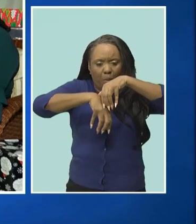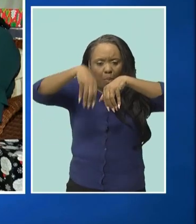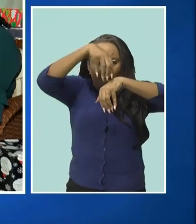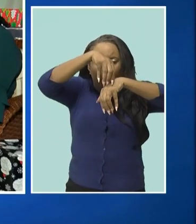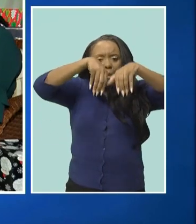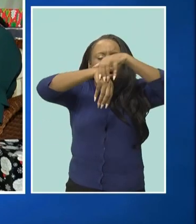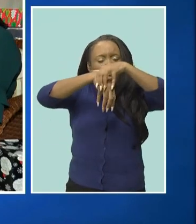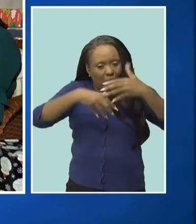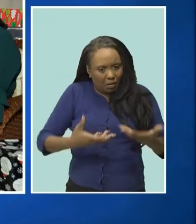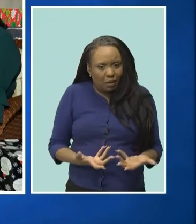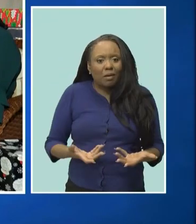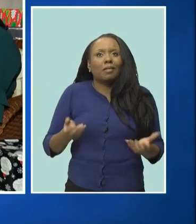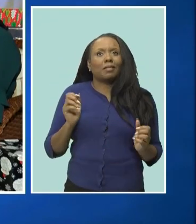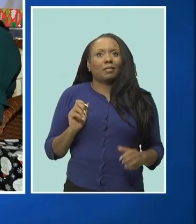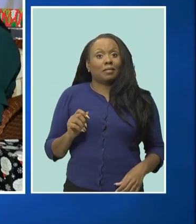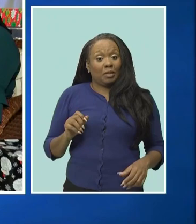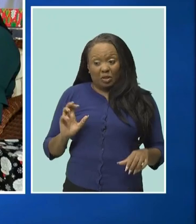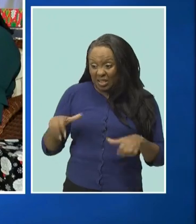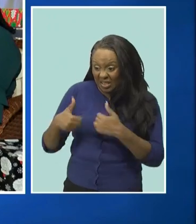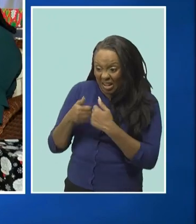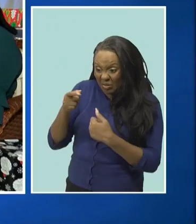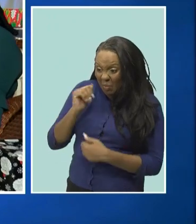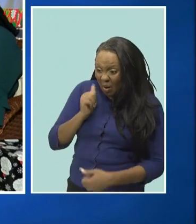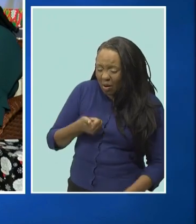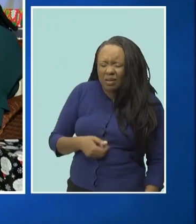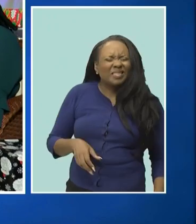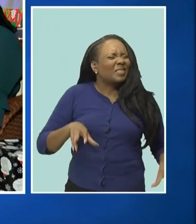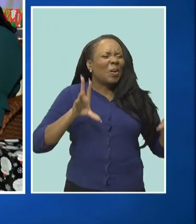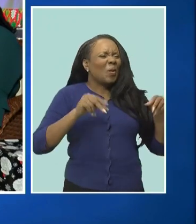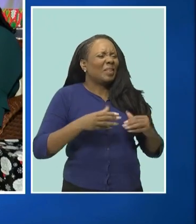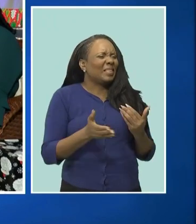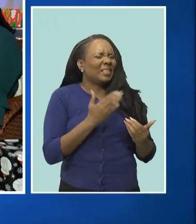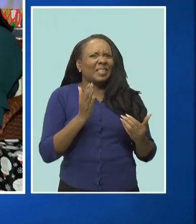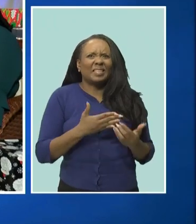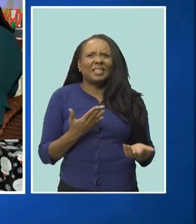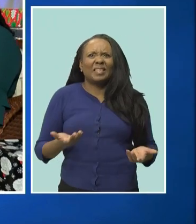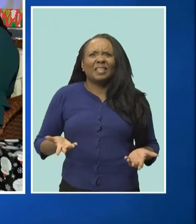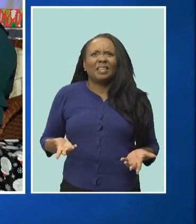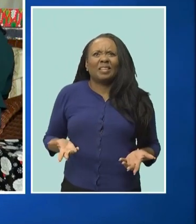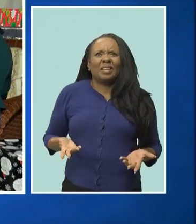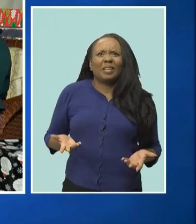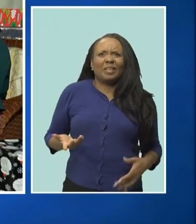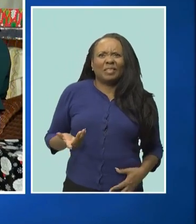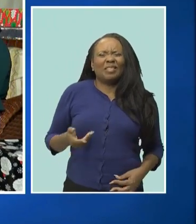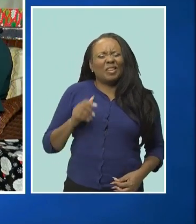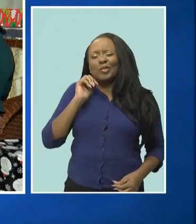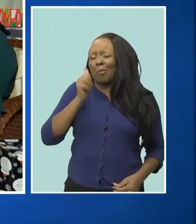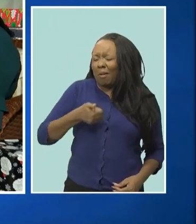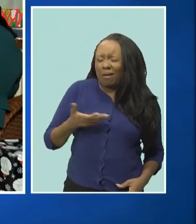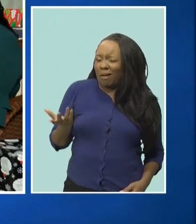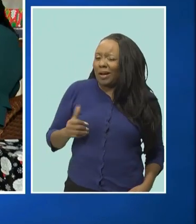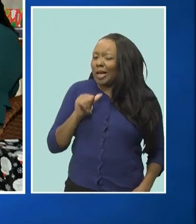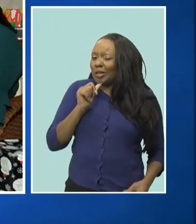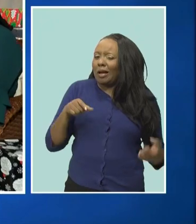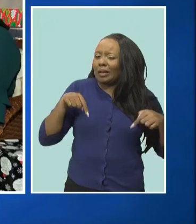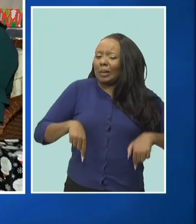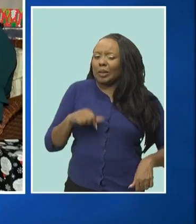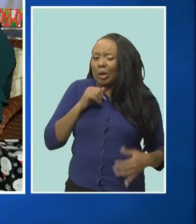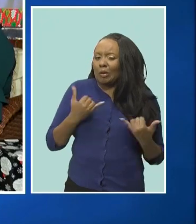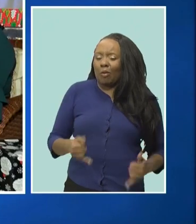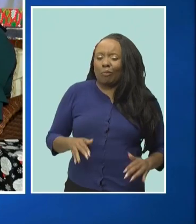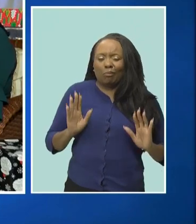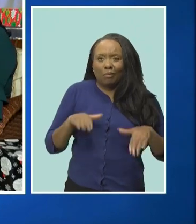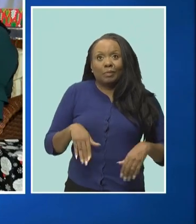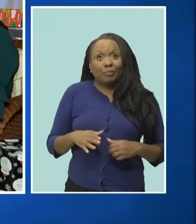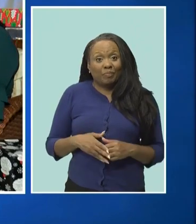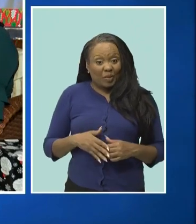okay so we can tell you tomorrow no but that's easy i'm challenging you now all right we'll do that tomorrow but that's